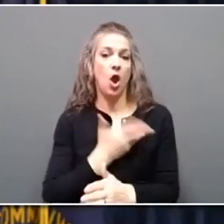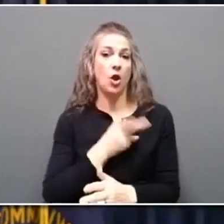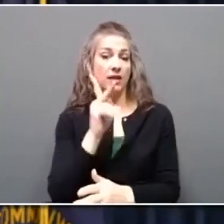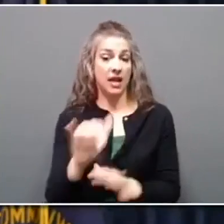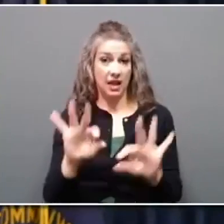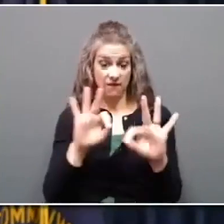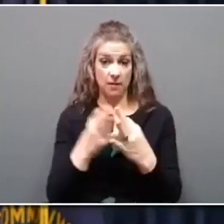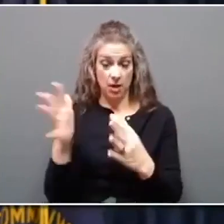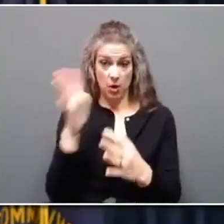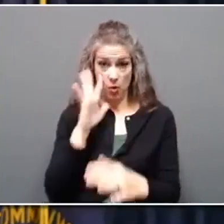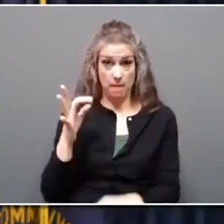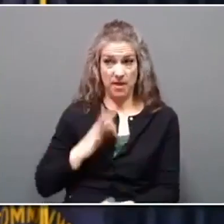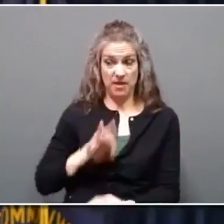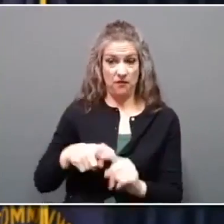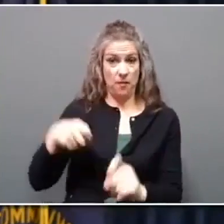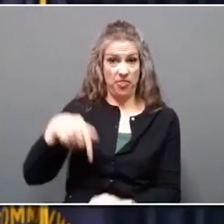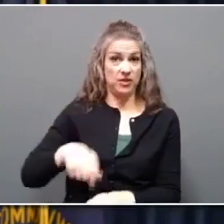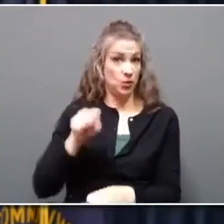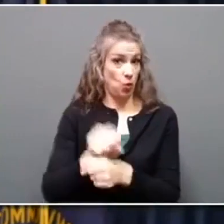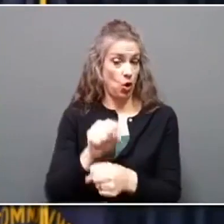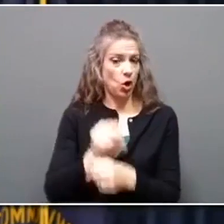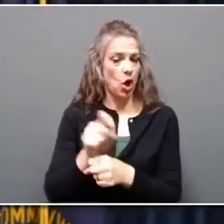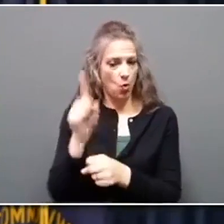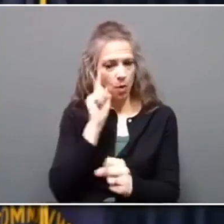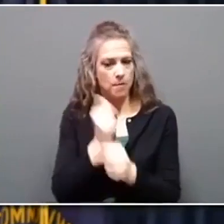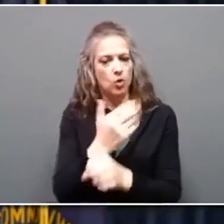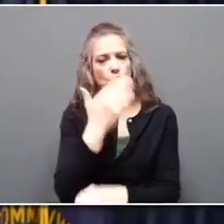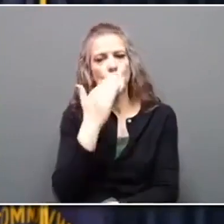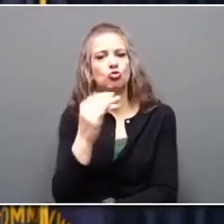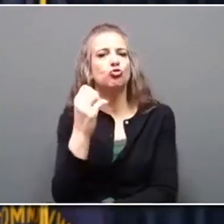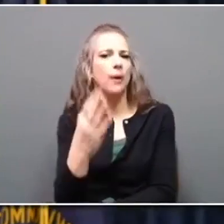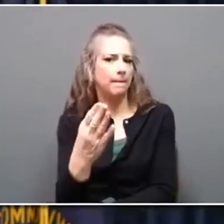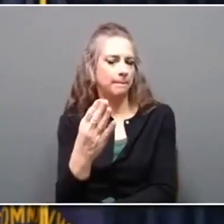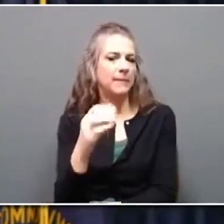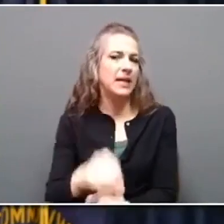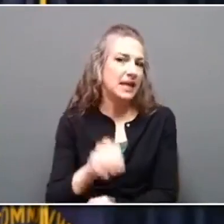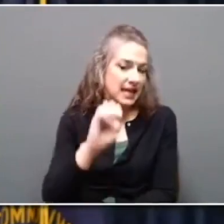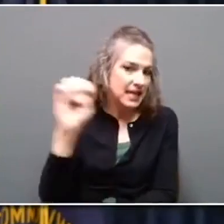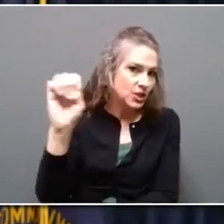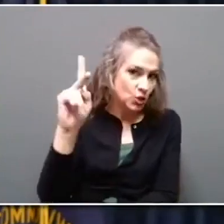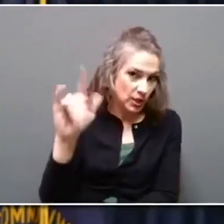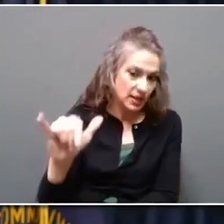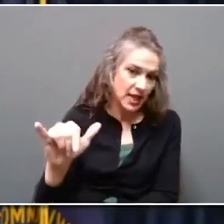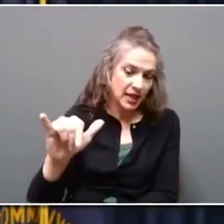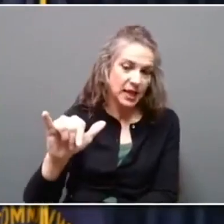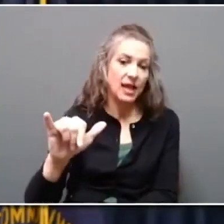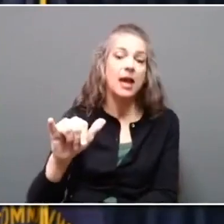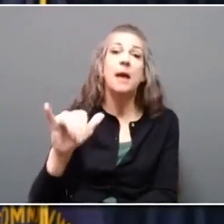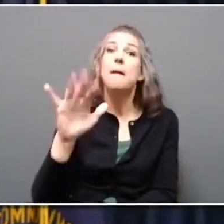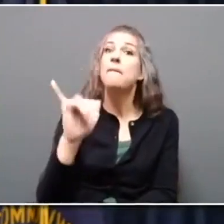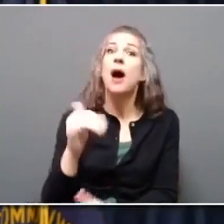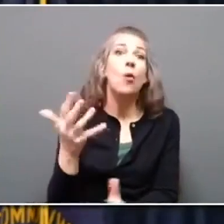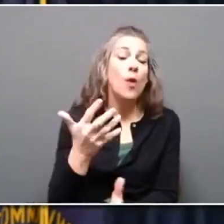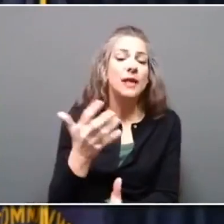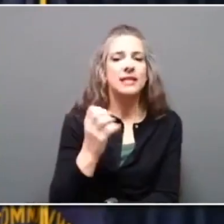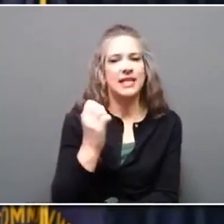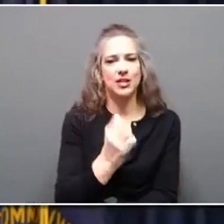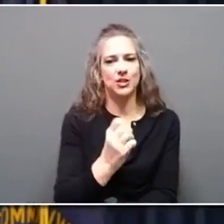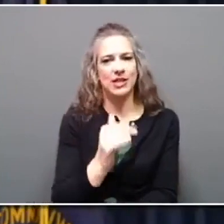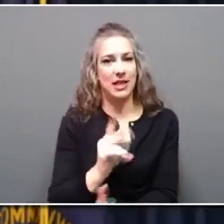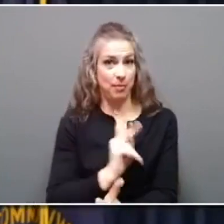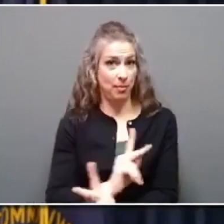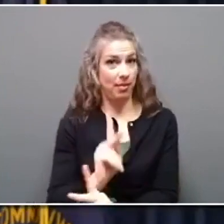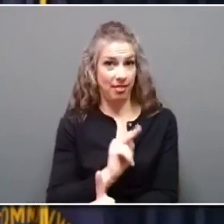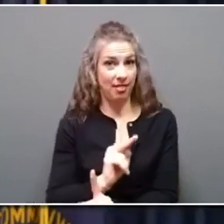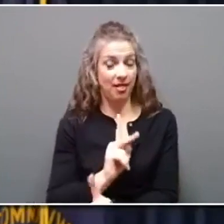benefit from this work, and it will create good jobs in eastern Kentucky held by eastern Kentuckians. For those